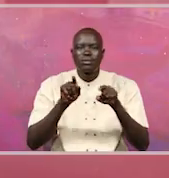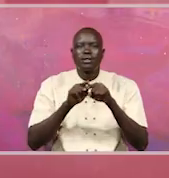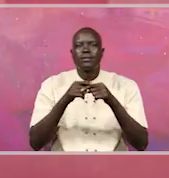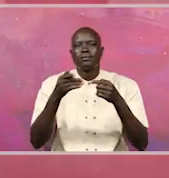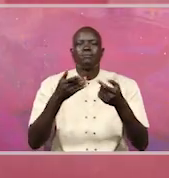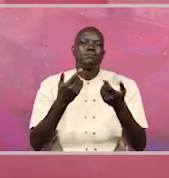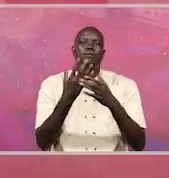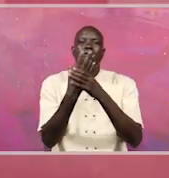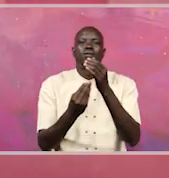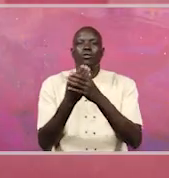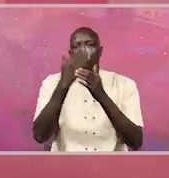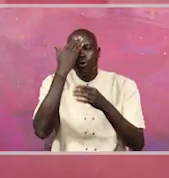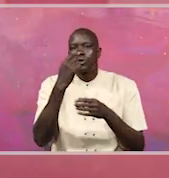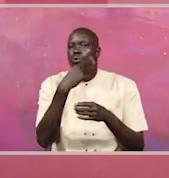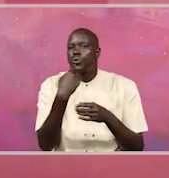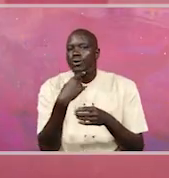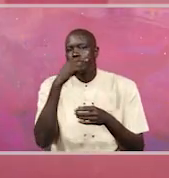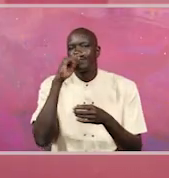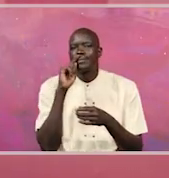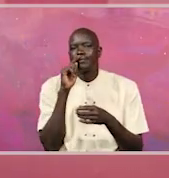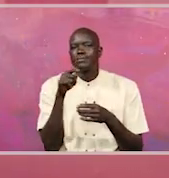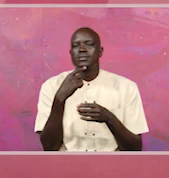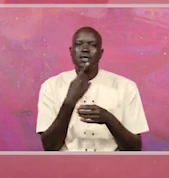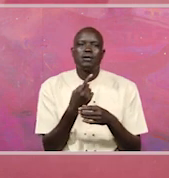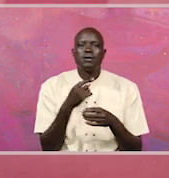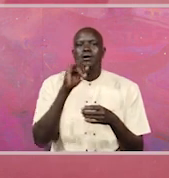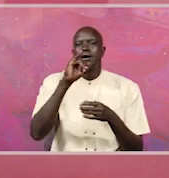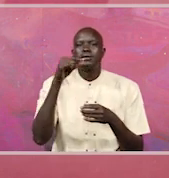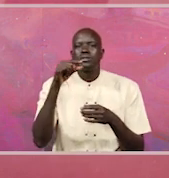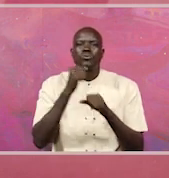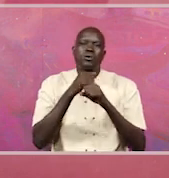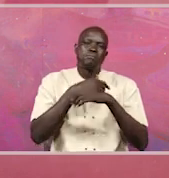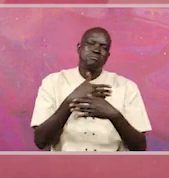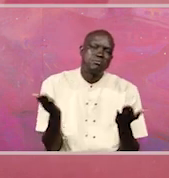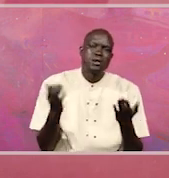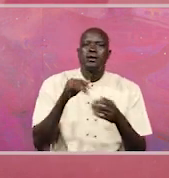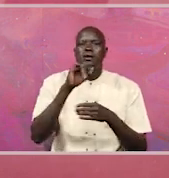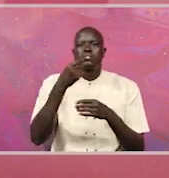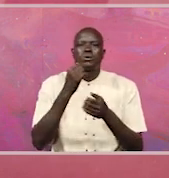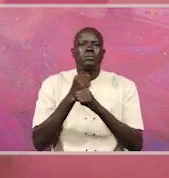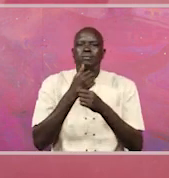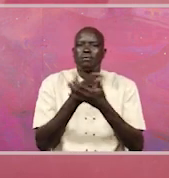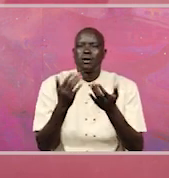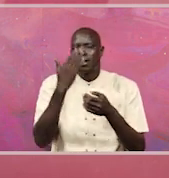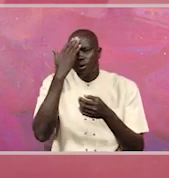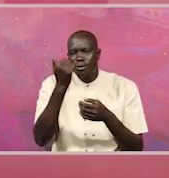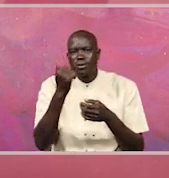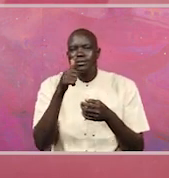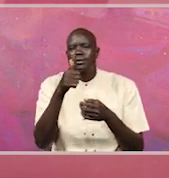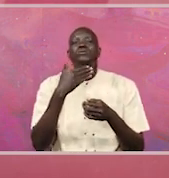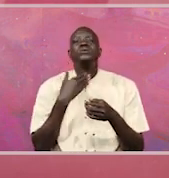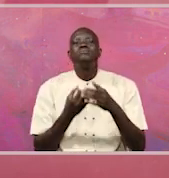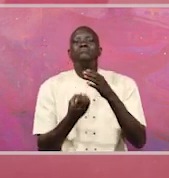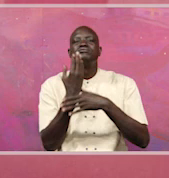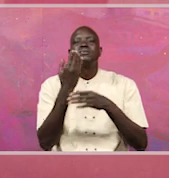being discredited by the president by saying the IGG is not working. That's why he decided to create a parallel, say, a parallel unit.